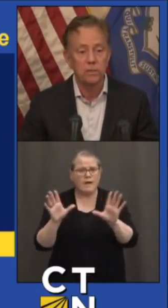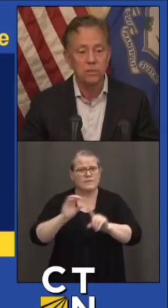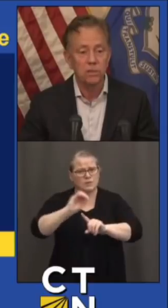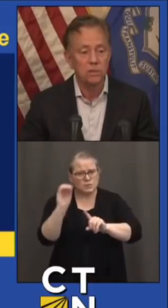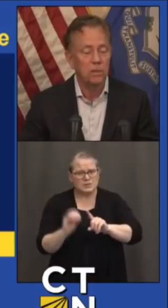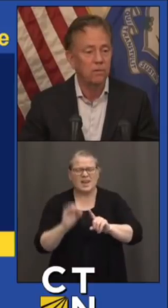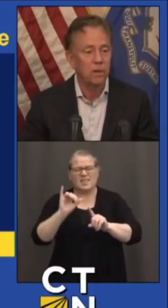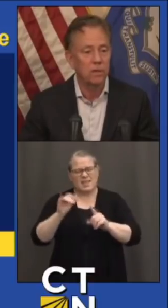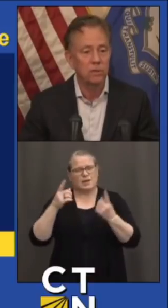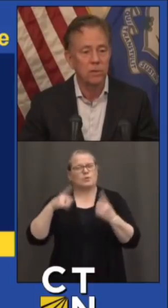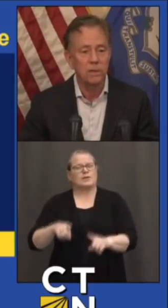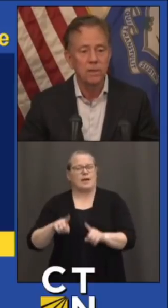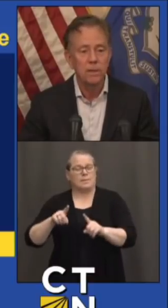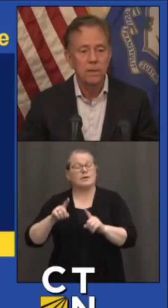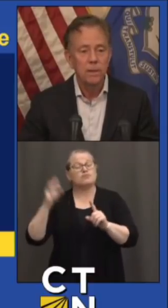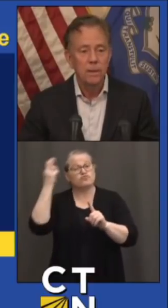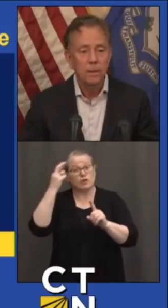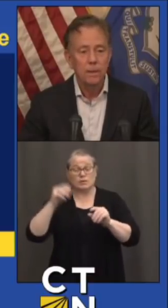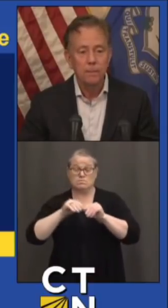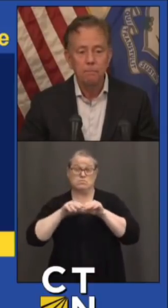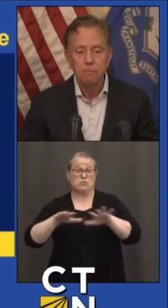and regions of the country.